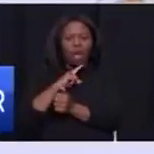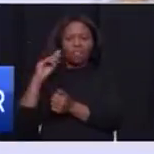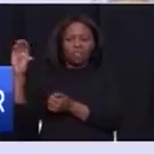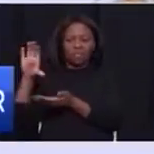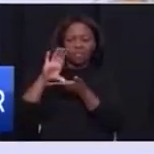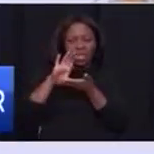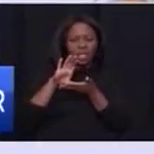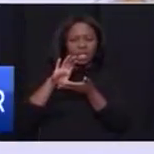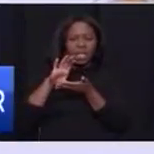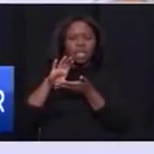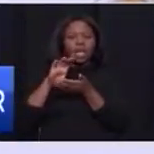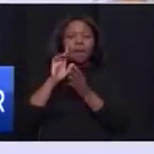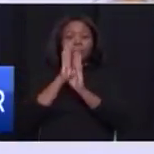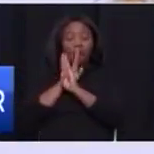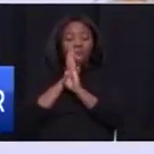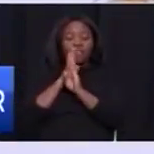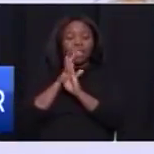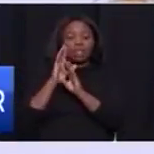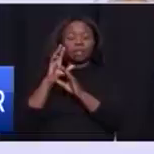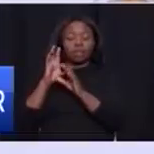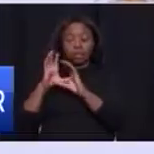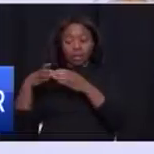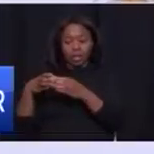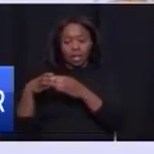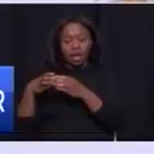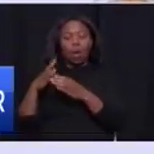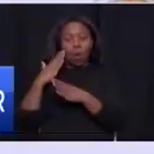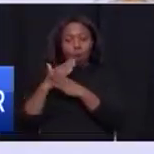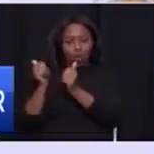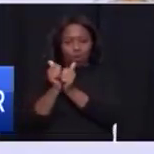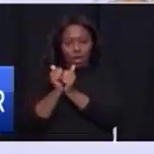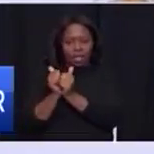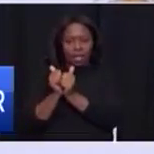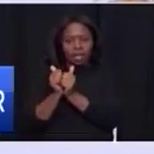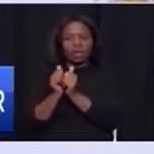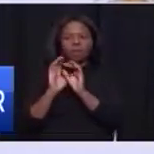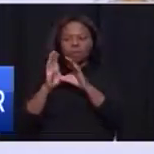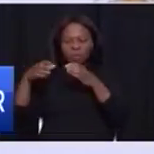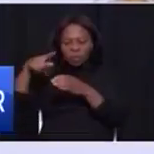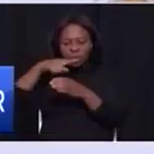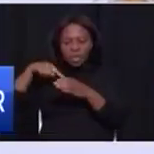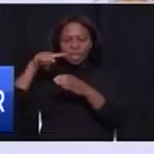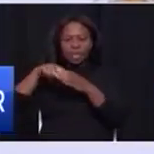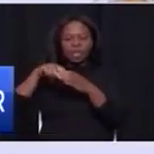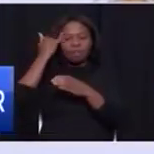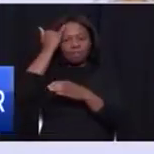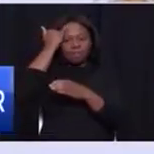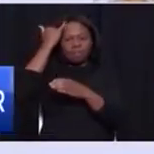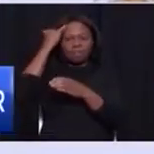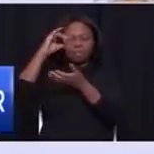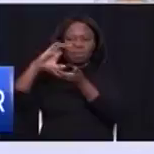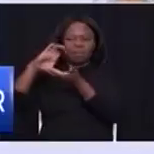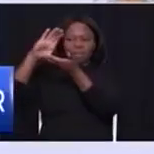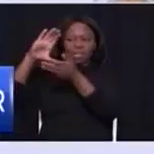and the private sector in our province to establish a dedicated innovation fund